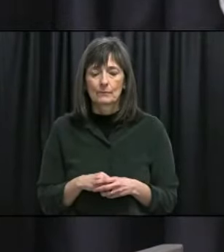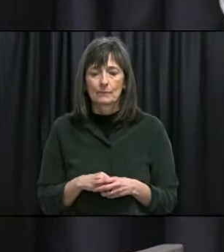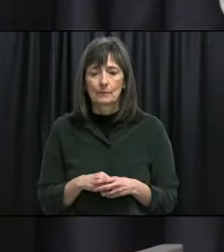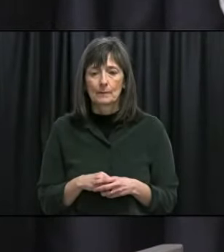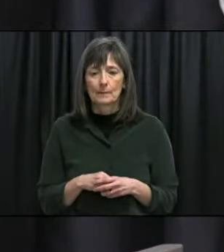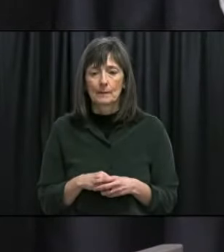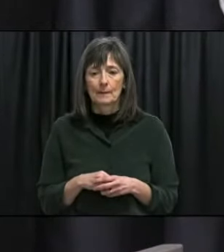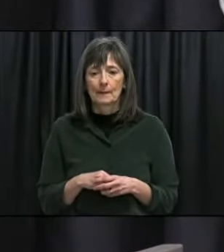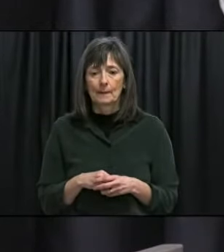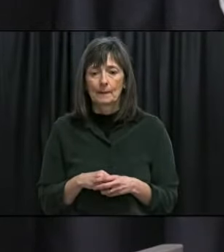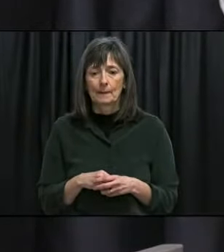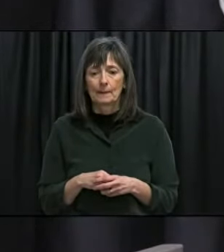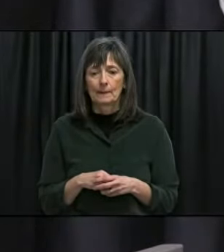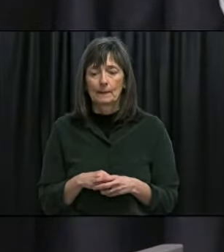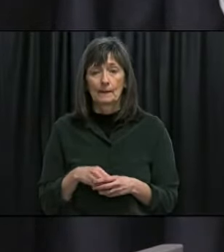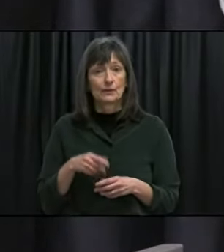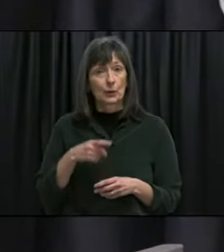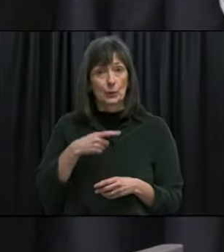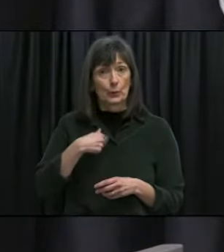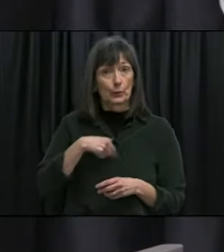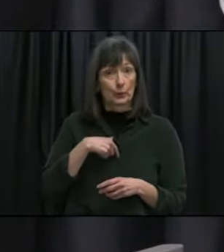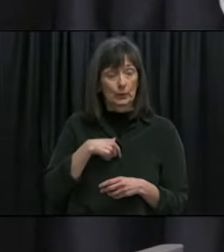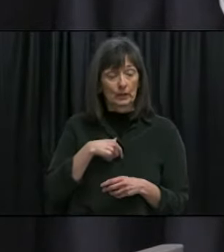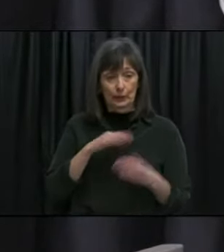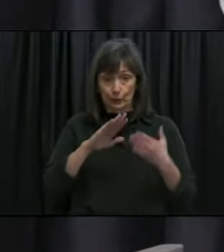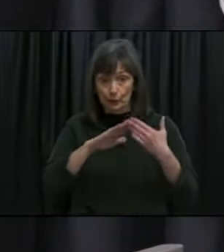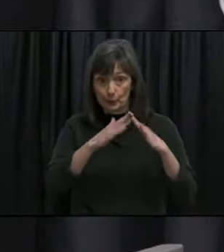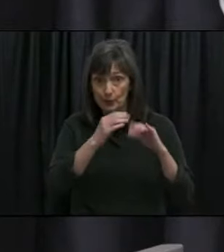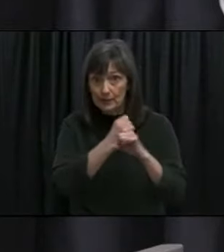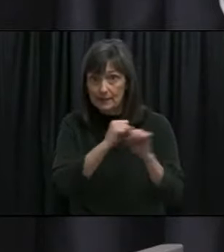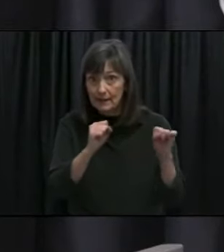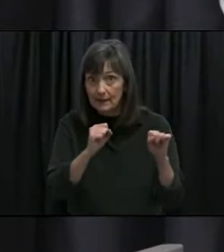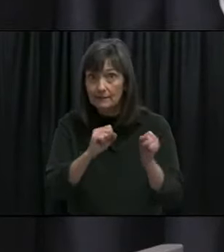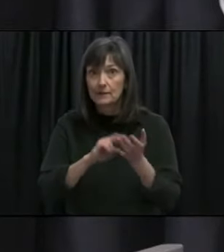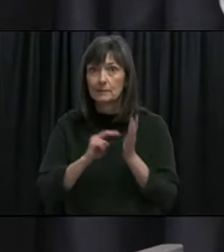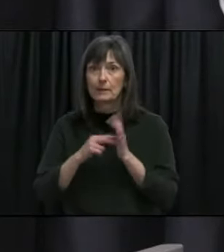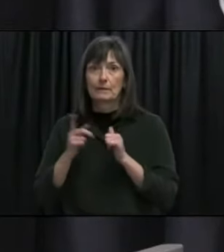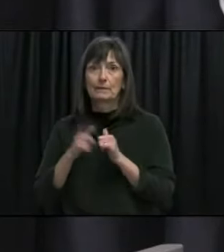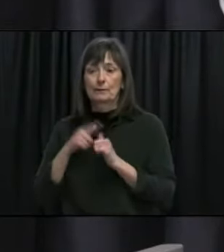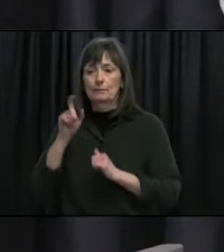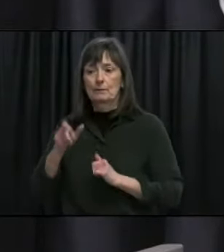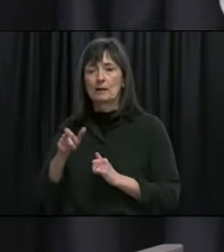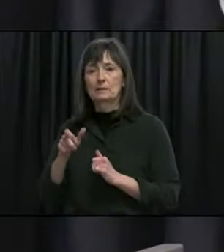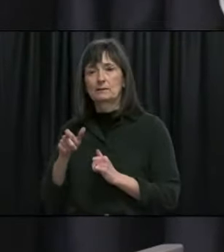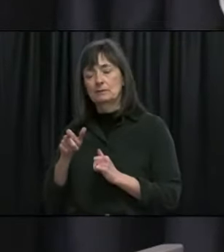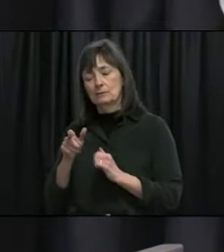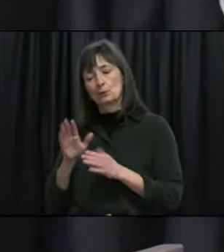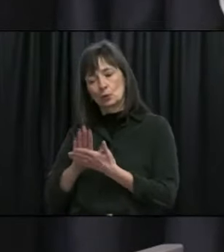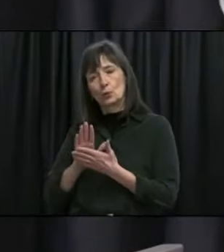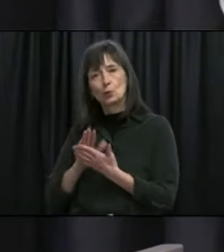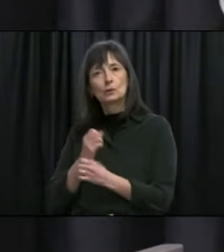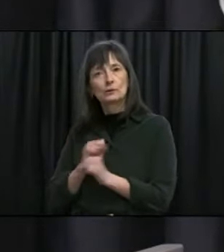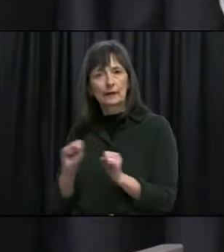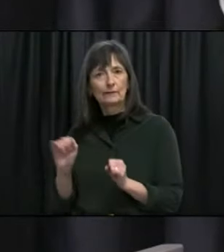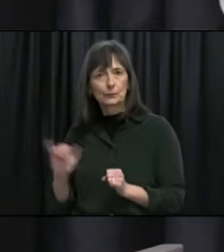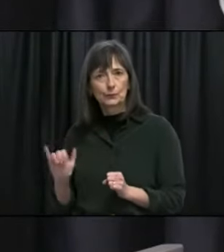us trying to keep our communities as safe as we can is to keep our schools as safe as we can and so